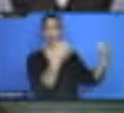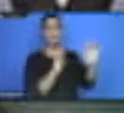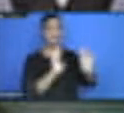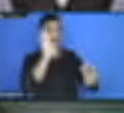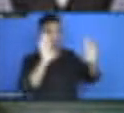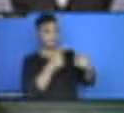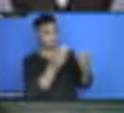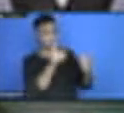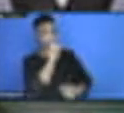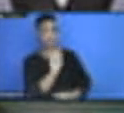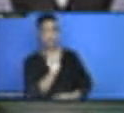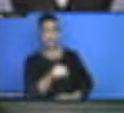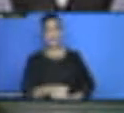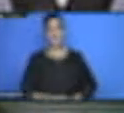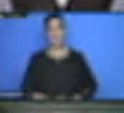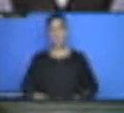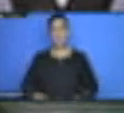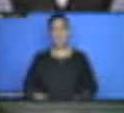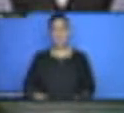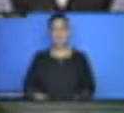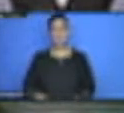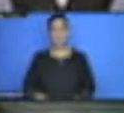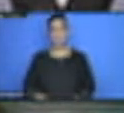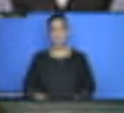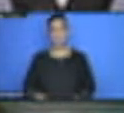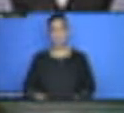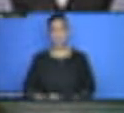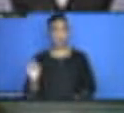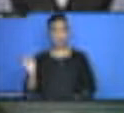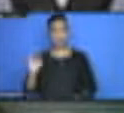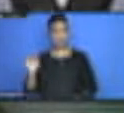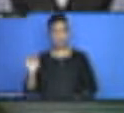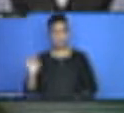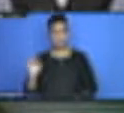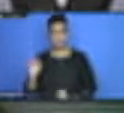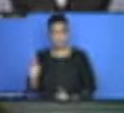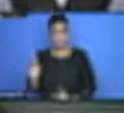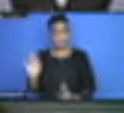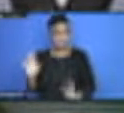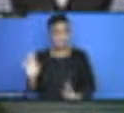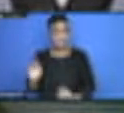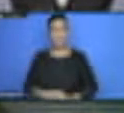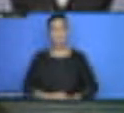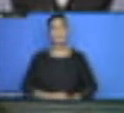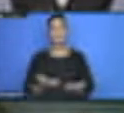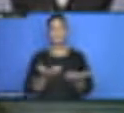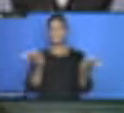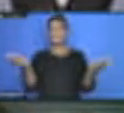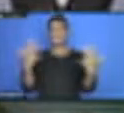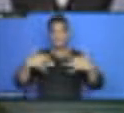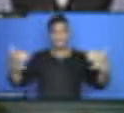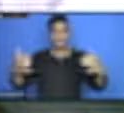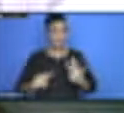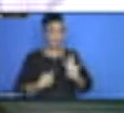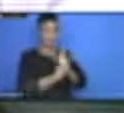Okay. Okay. Okay. Great. So, dear participants, we have a fantastic panel who have shared